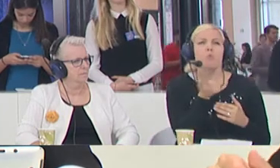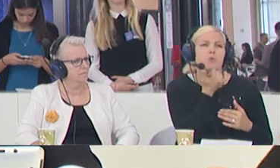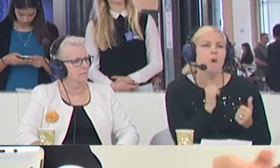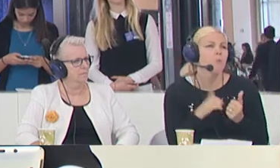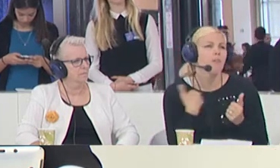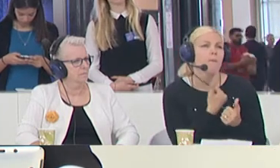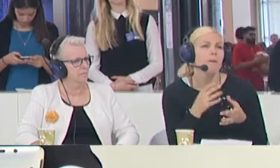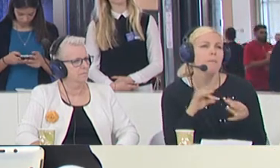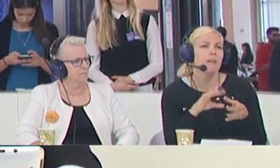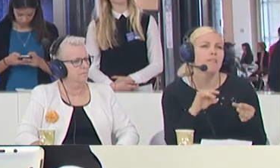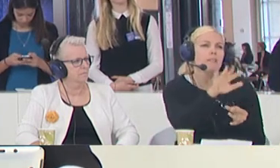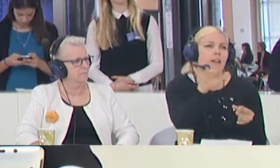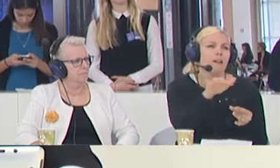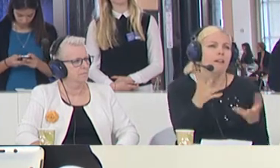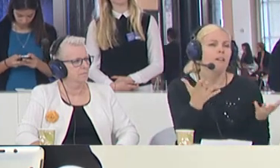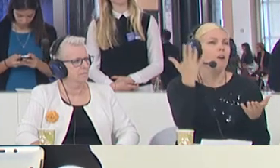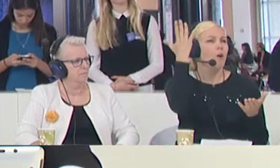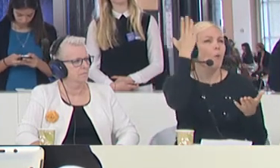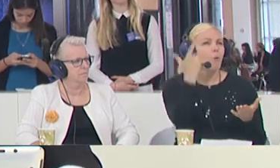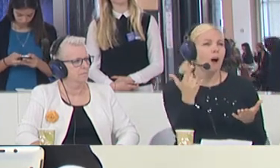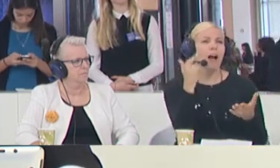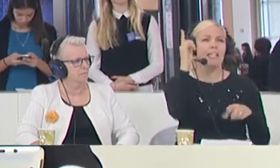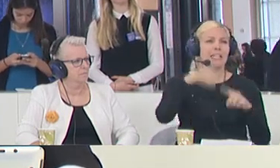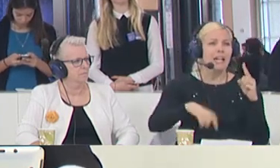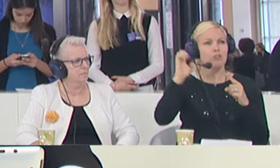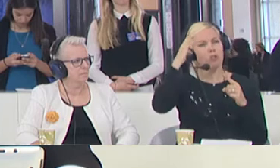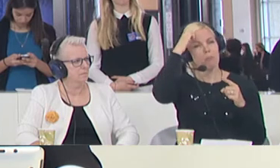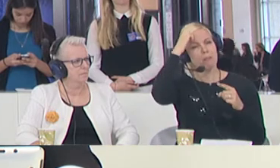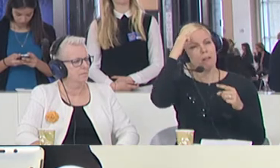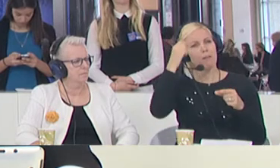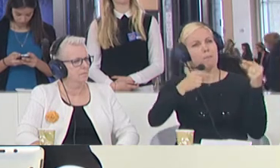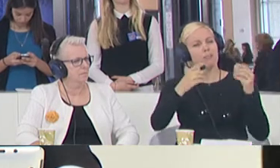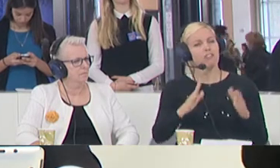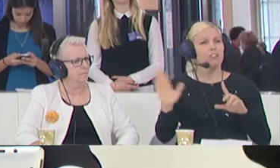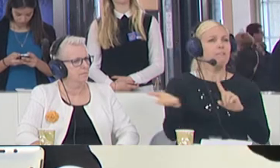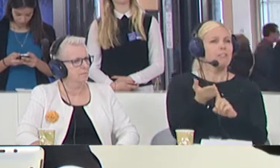politicians convince their citizens that they have a real responsibility?